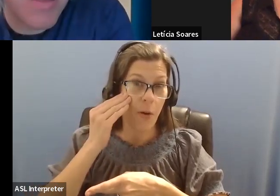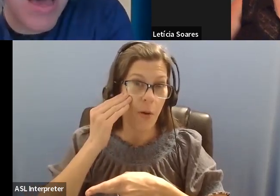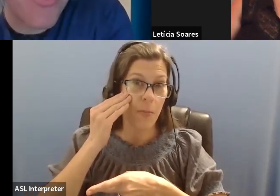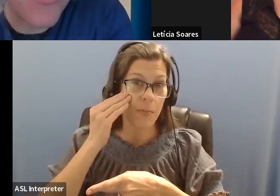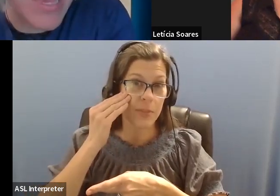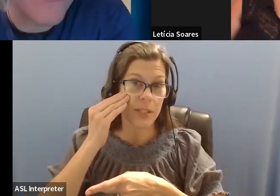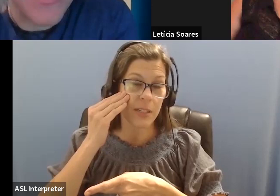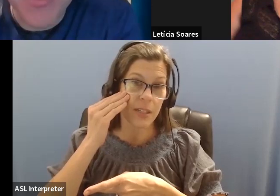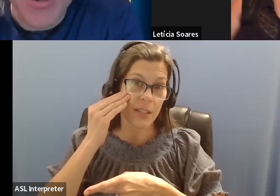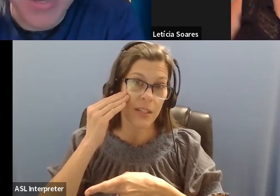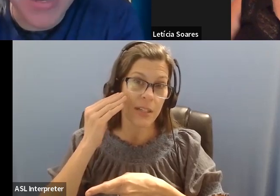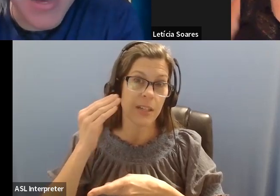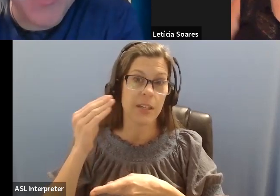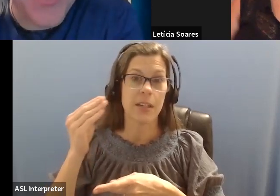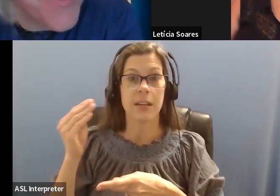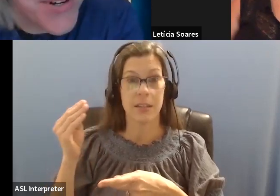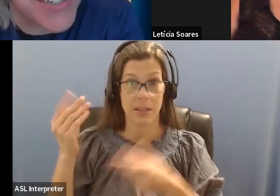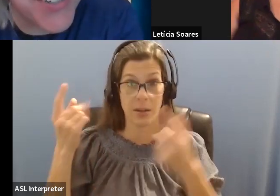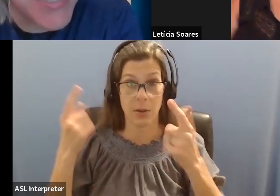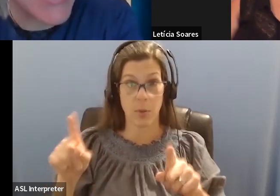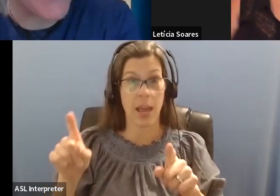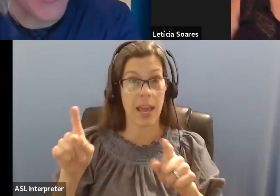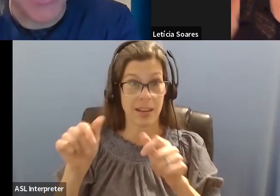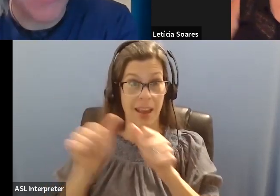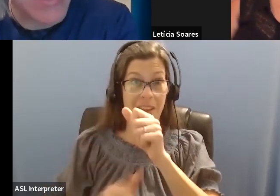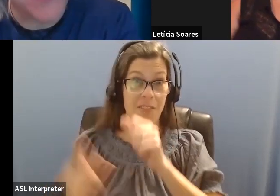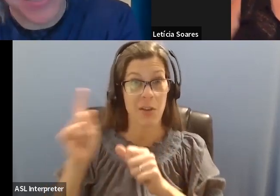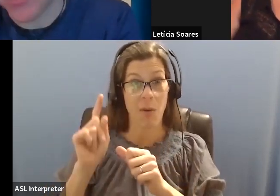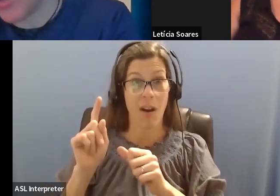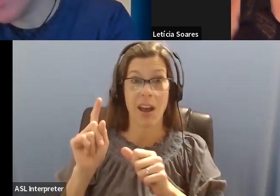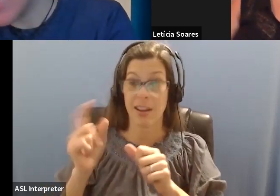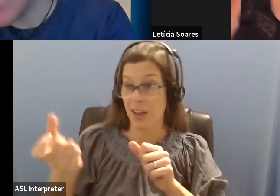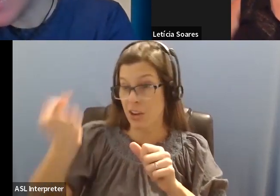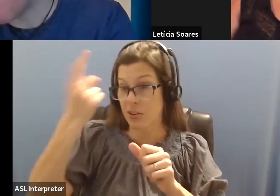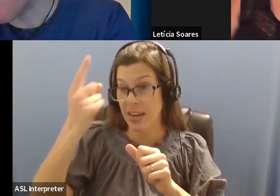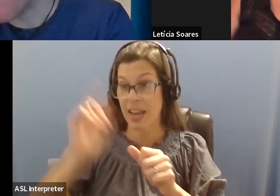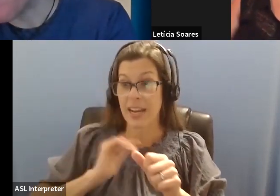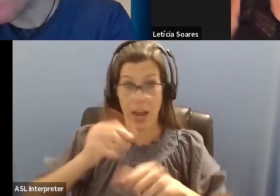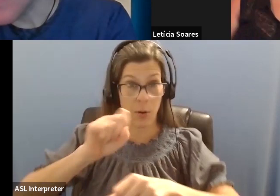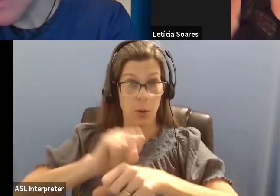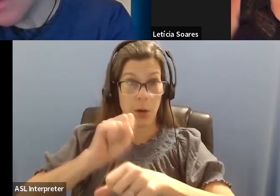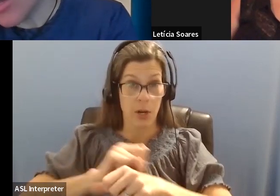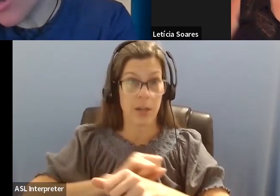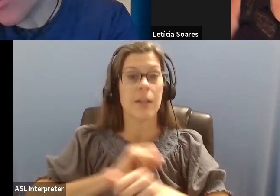uh, when we have everybody, um, on board doing this work and part of this work. Um,